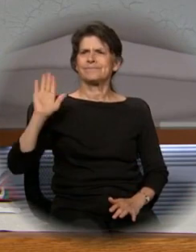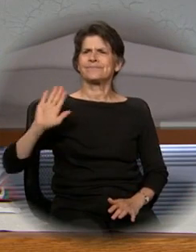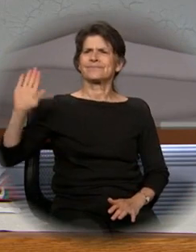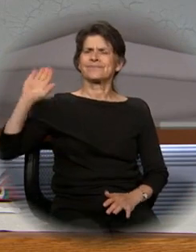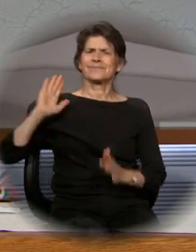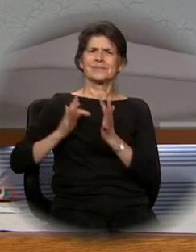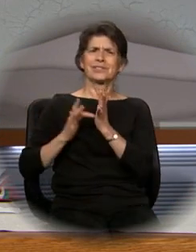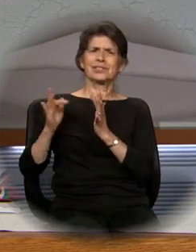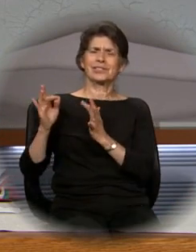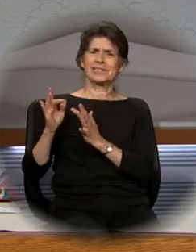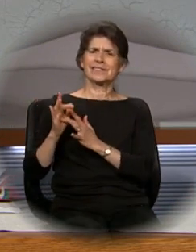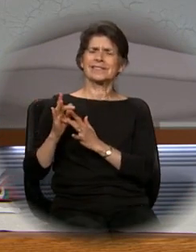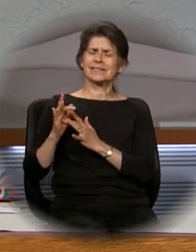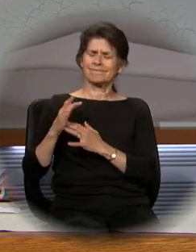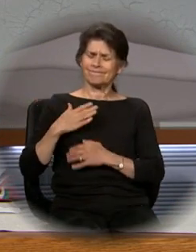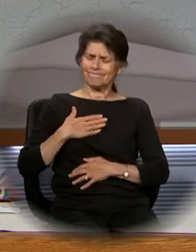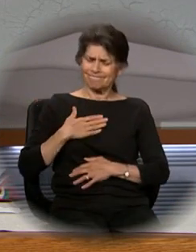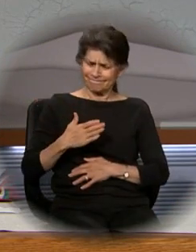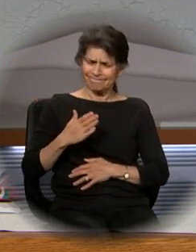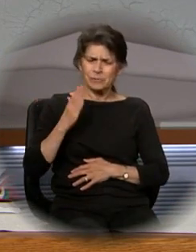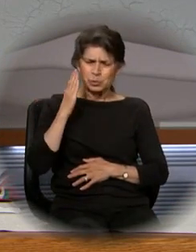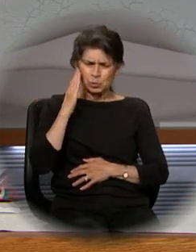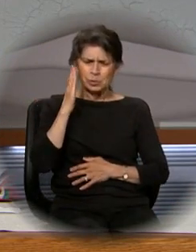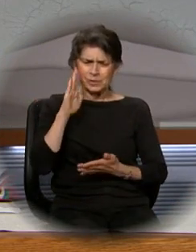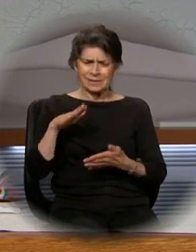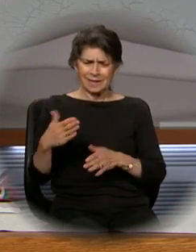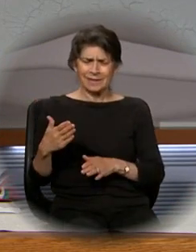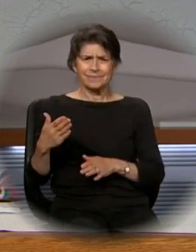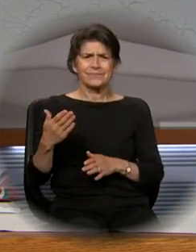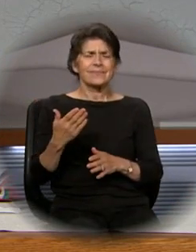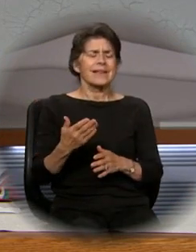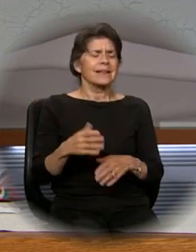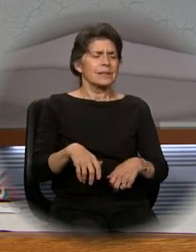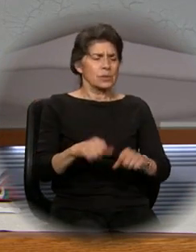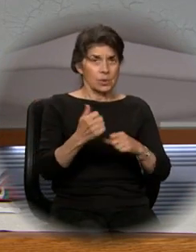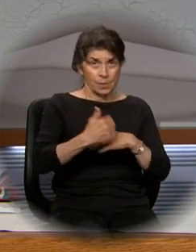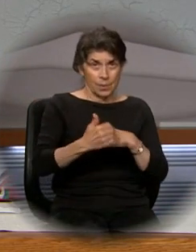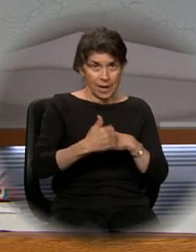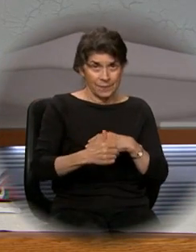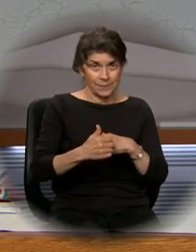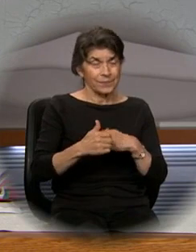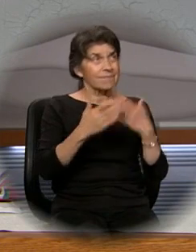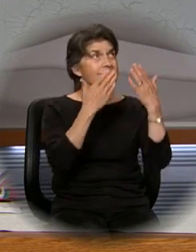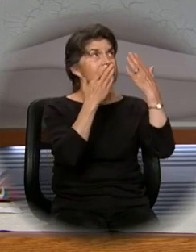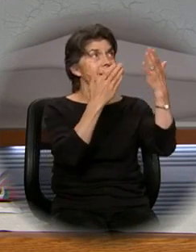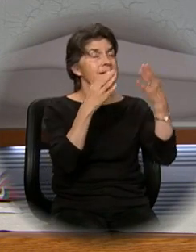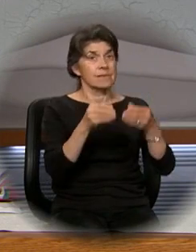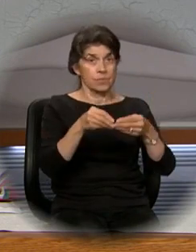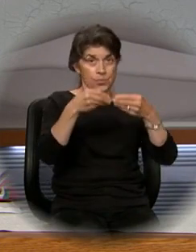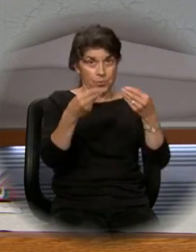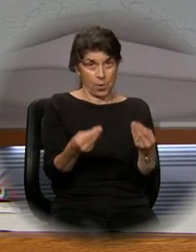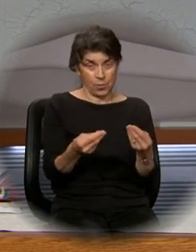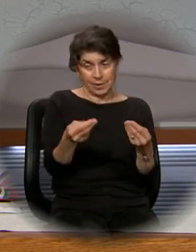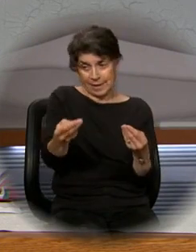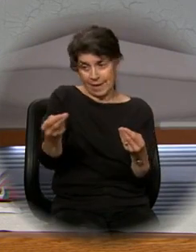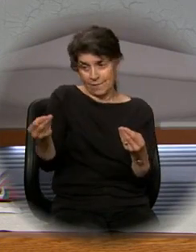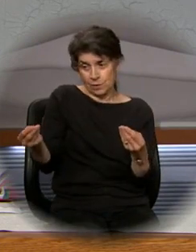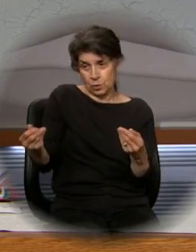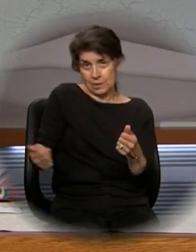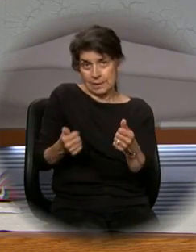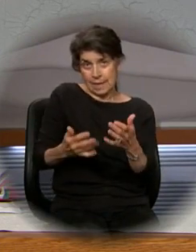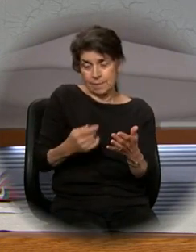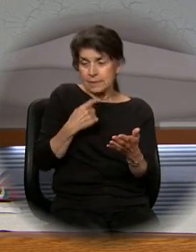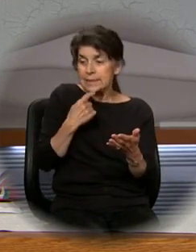he was betrayed and entered willingly into his passion, he took bread and giving thanks, he broke it and gave it to his disciples